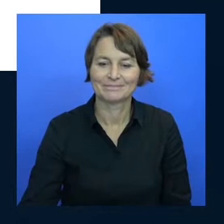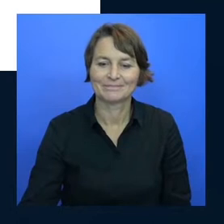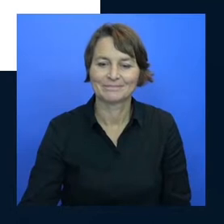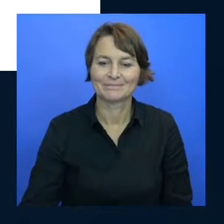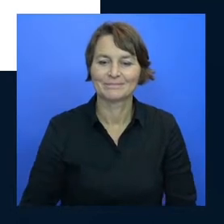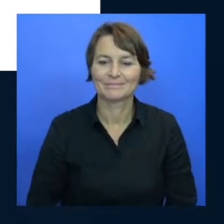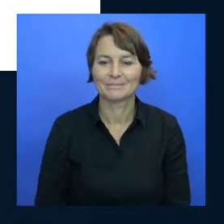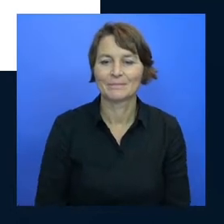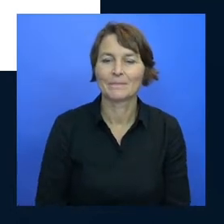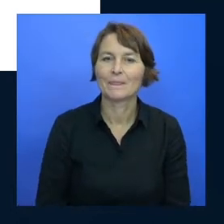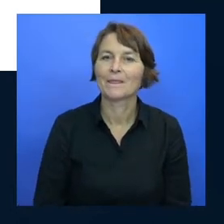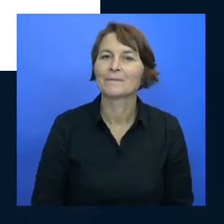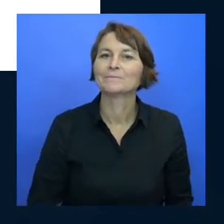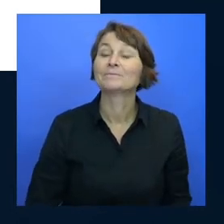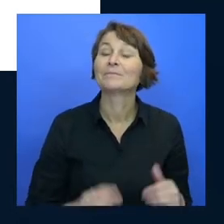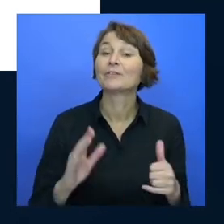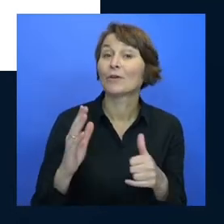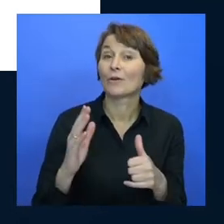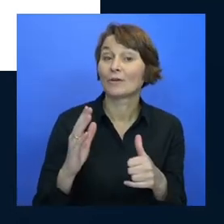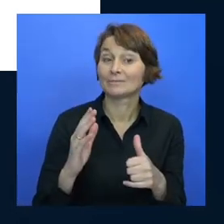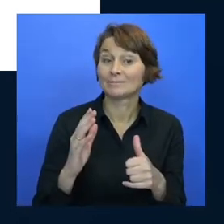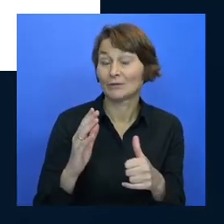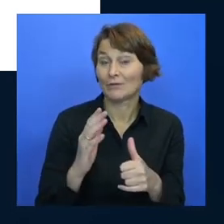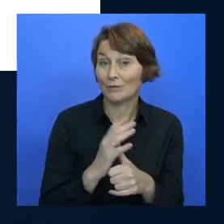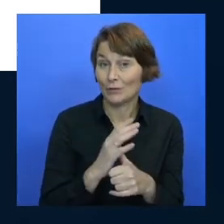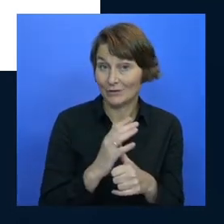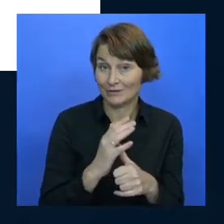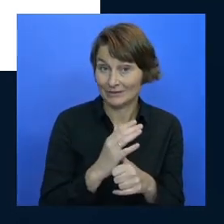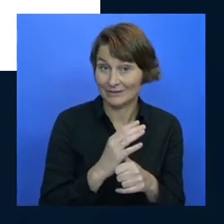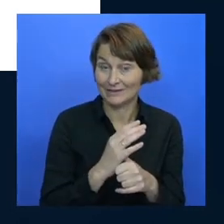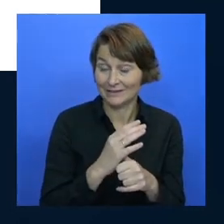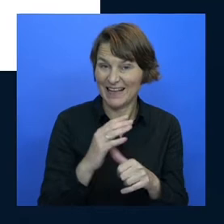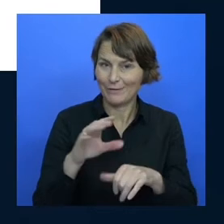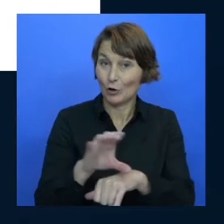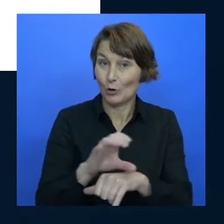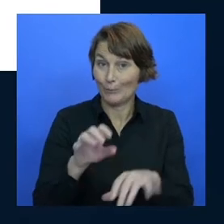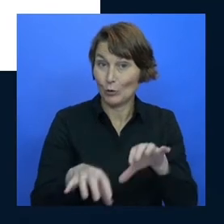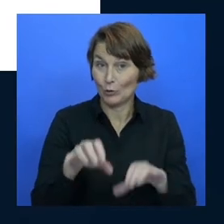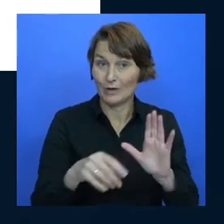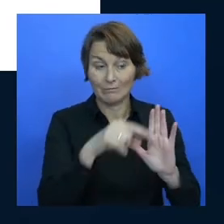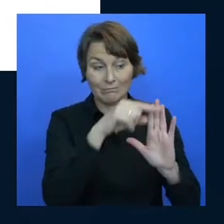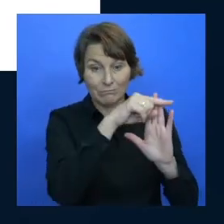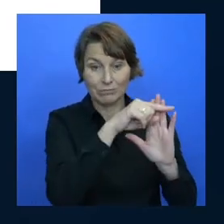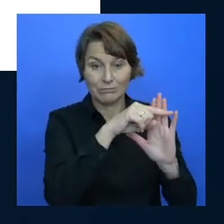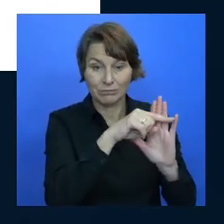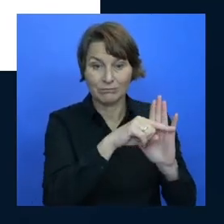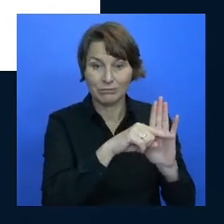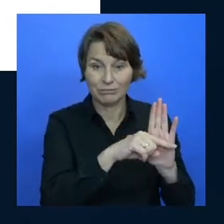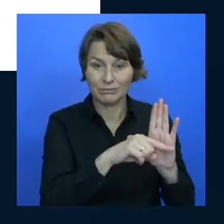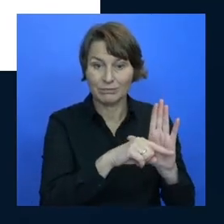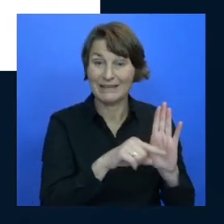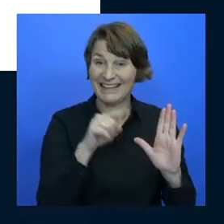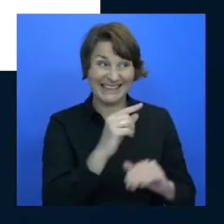rule of computers I'm told by my friends is not to use Comic Sans as the main font they are wrong